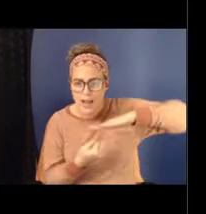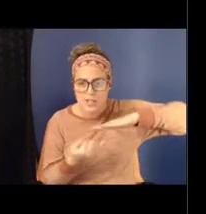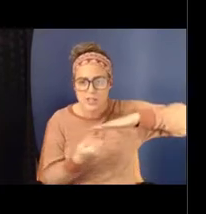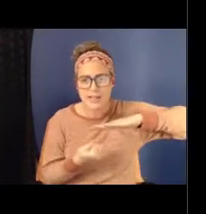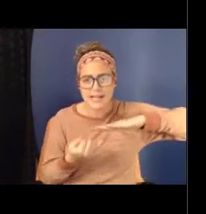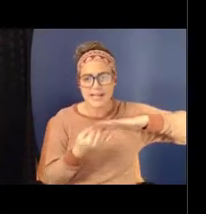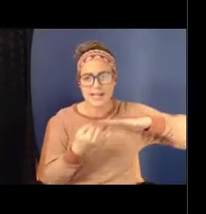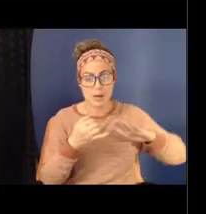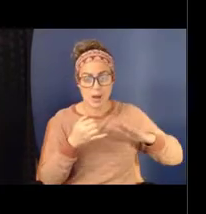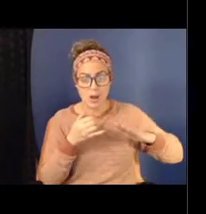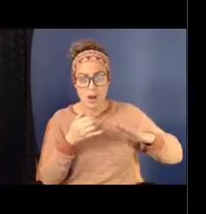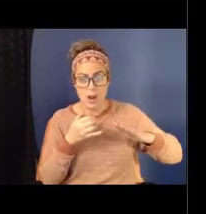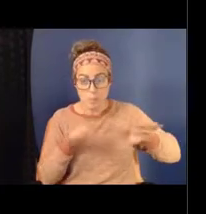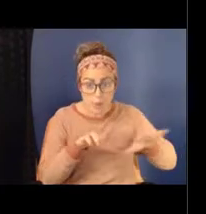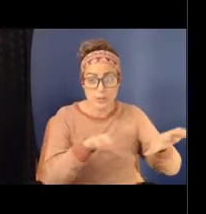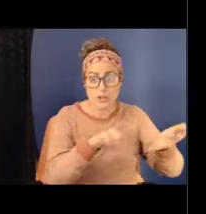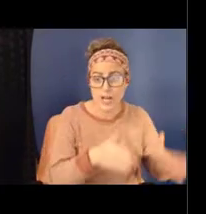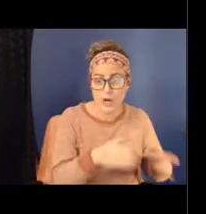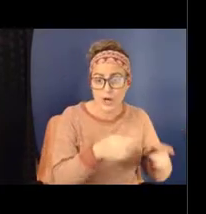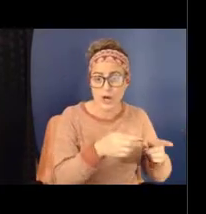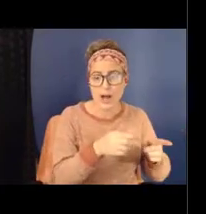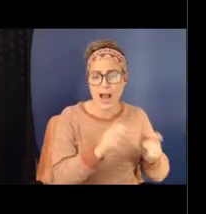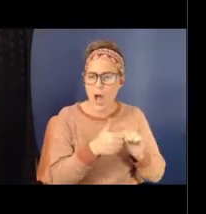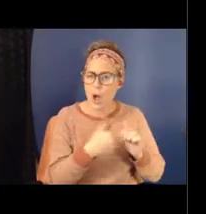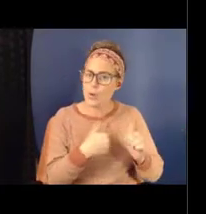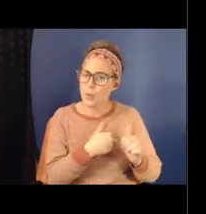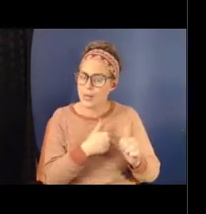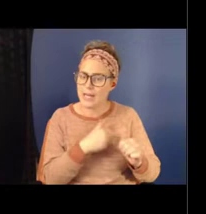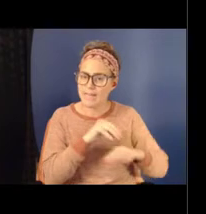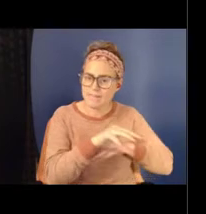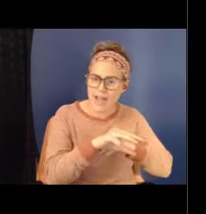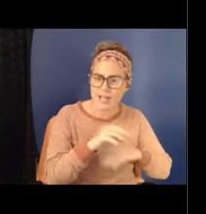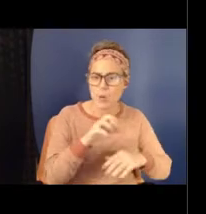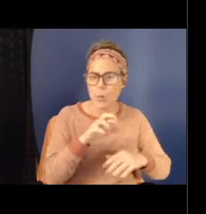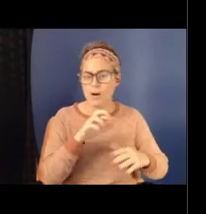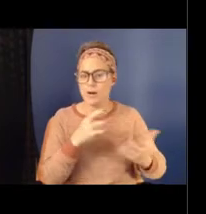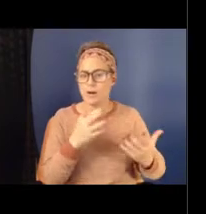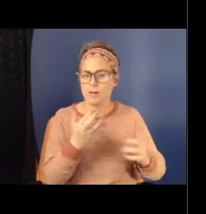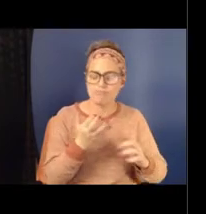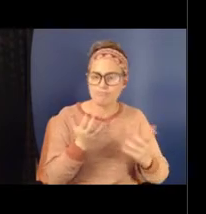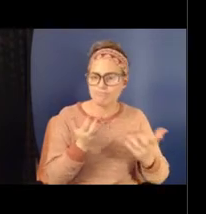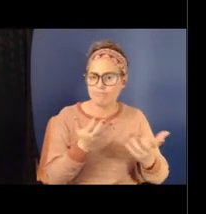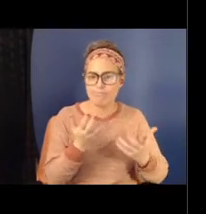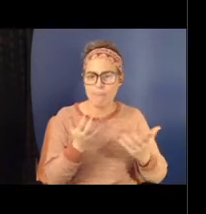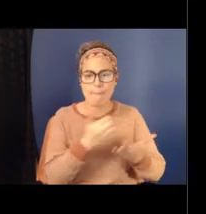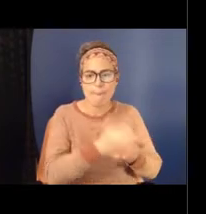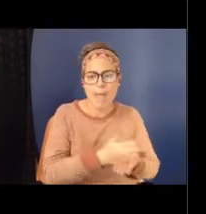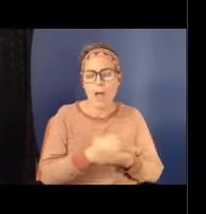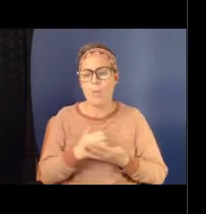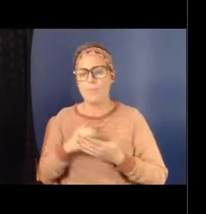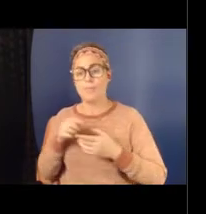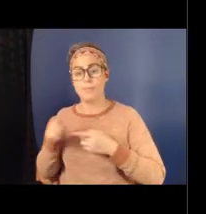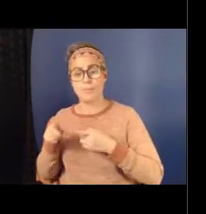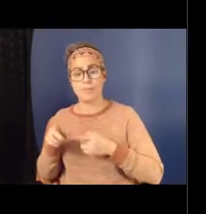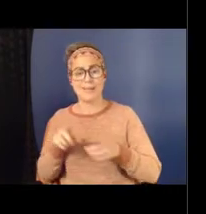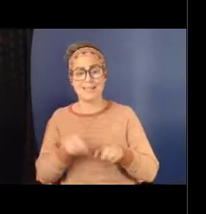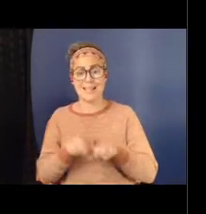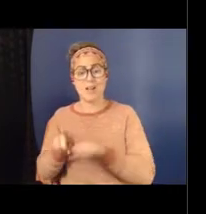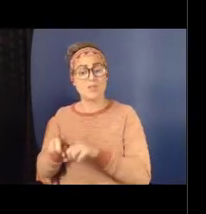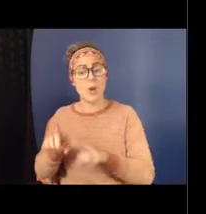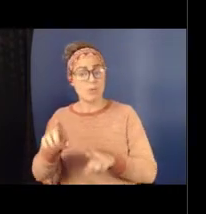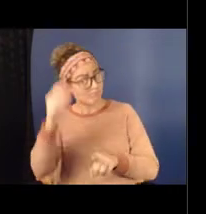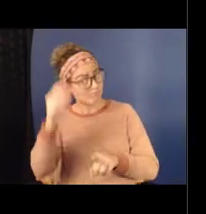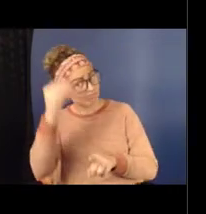We also have found in our work that a lot of the prevalence of sexual harassment and teen dating violence